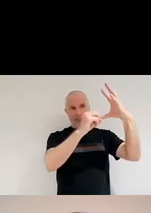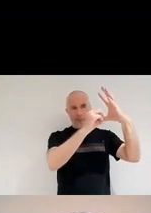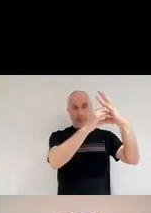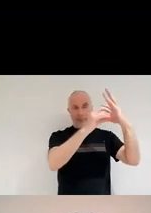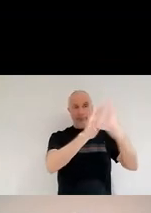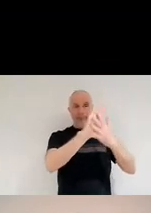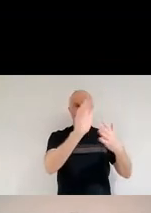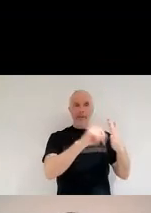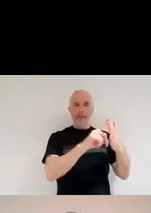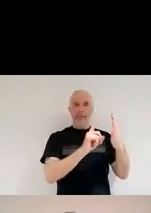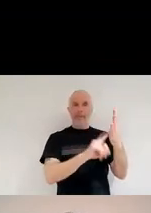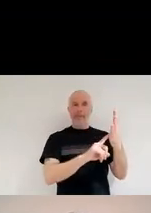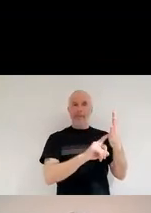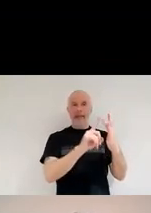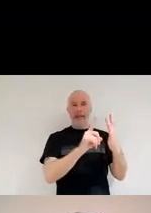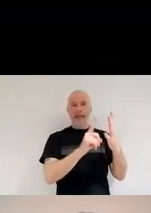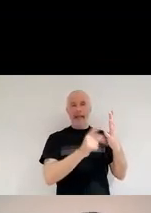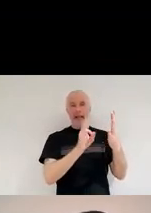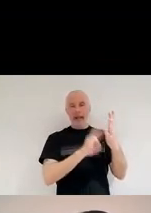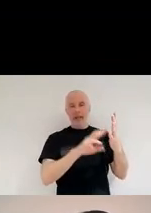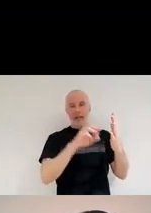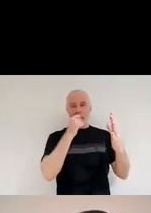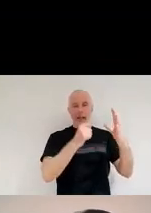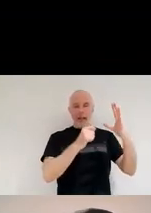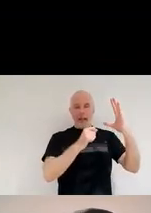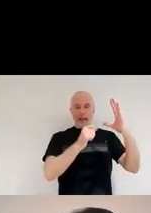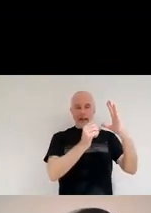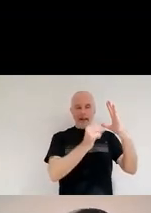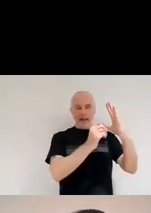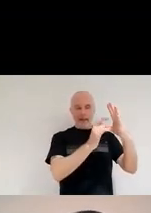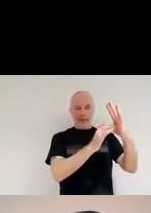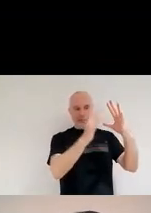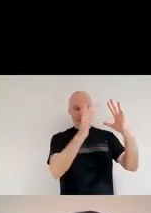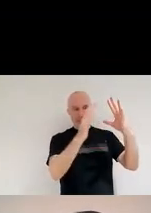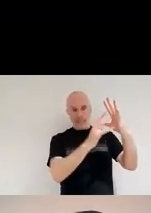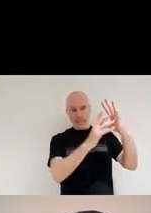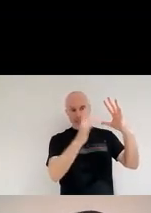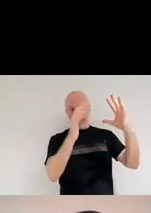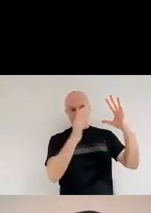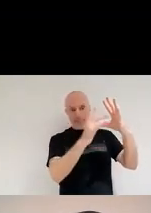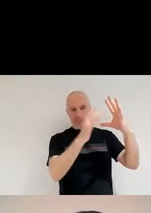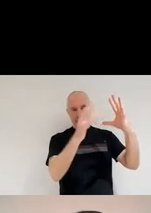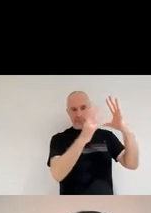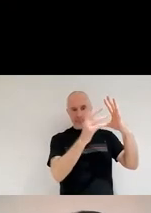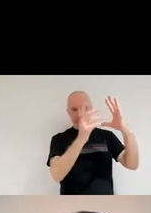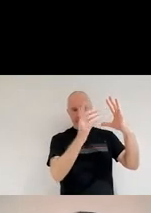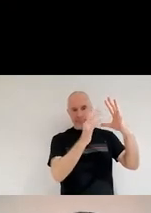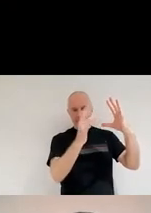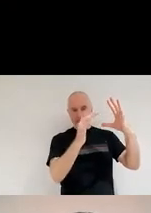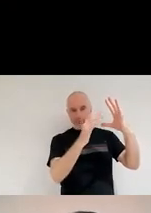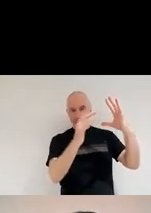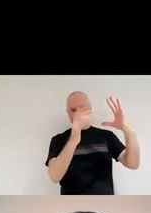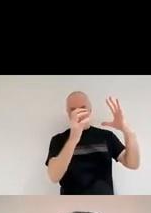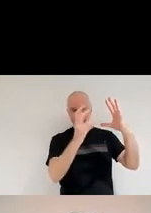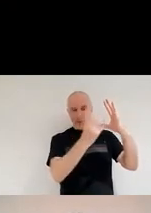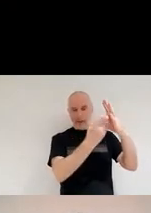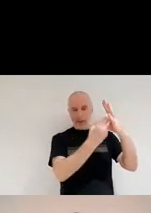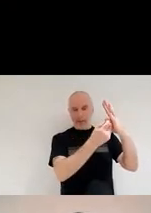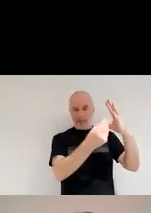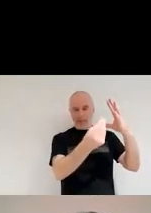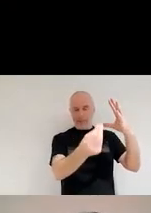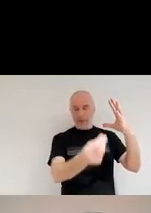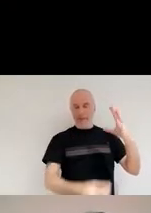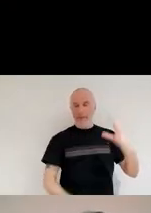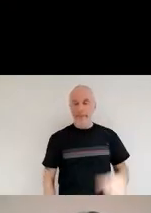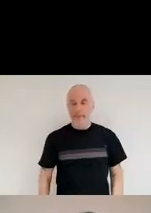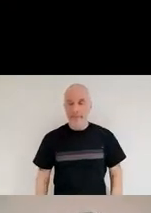And then we are also going to run out of helium. And at that point, you're still going to get burning, not really in